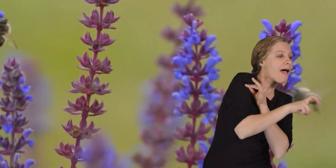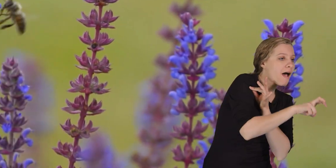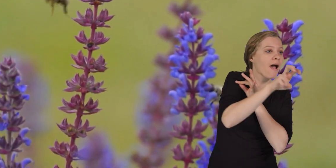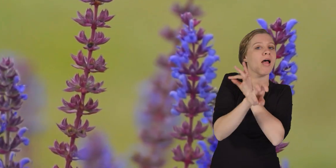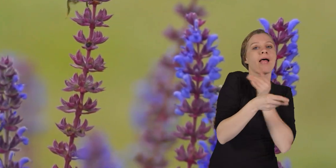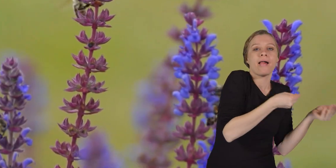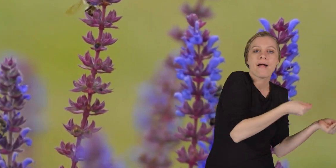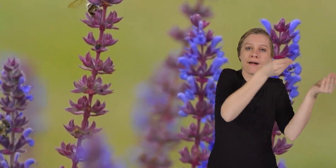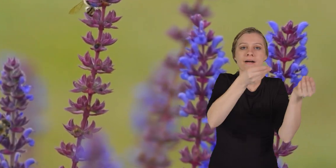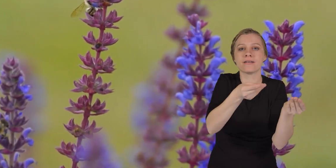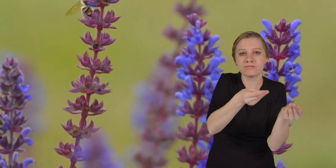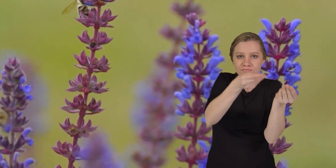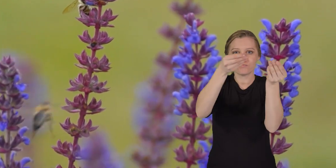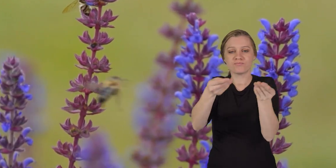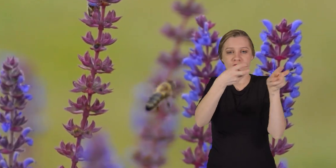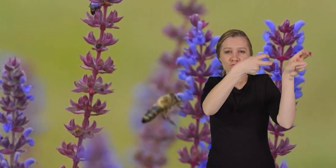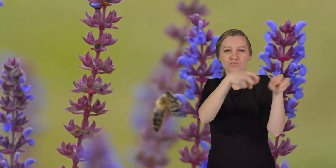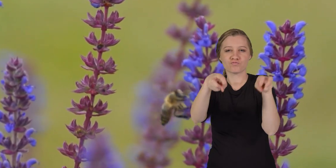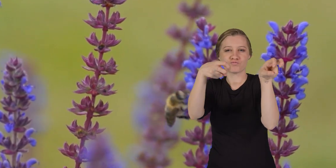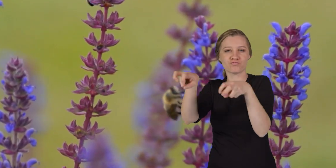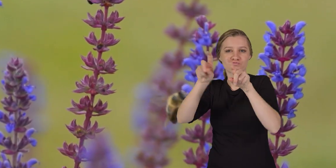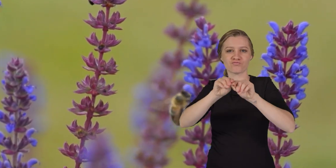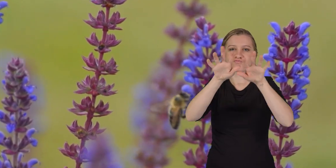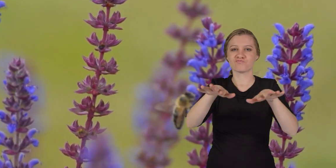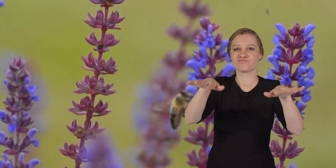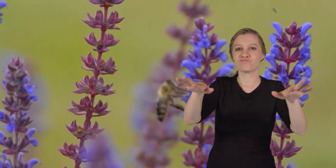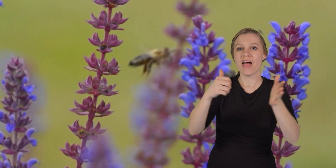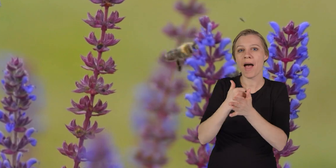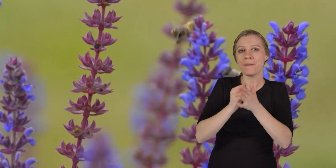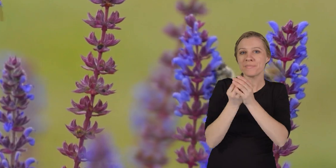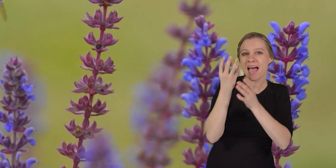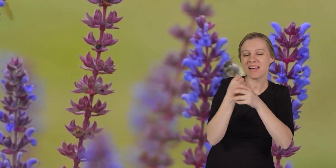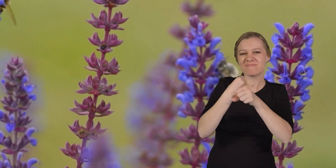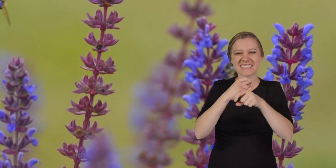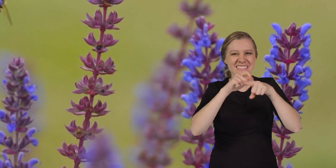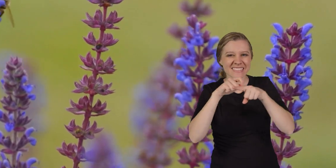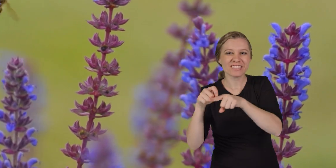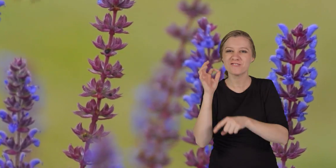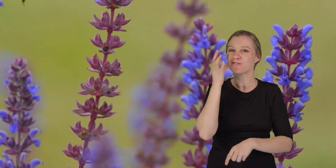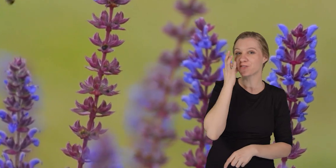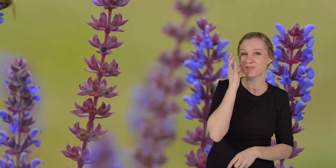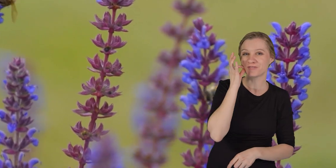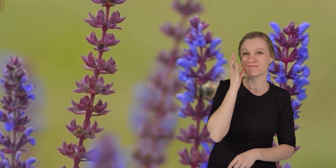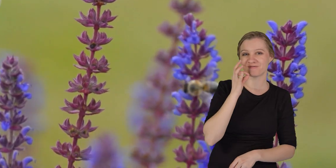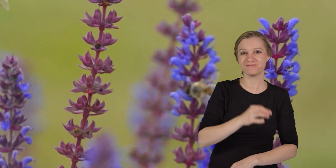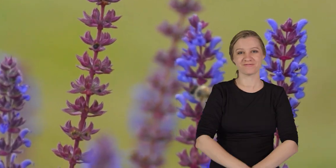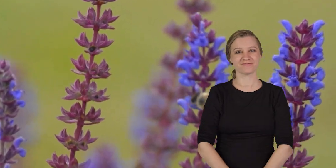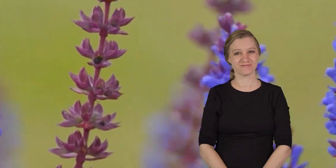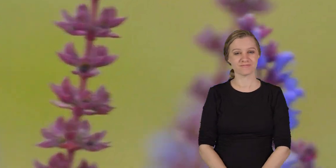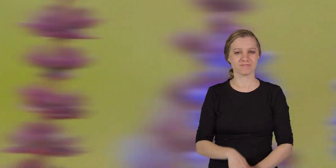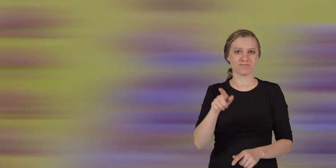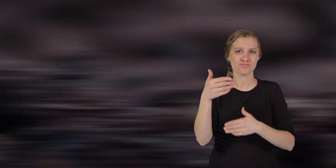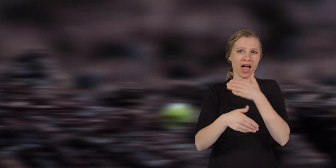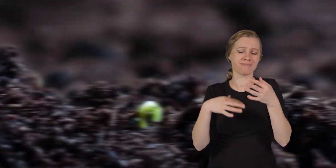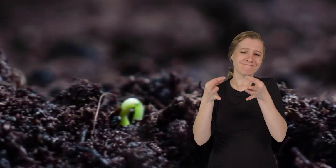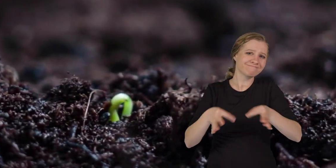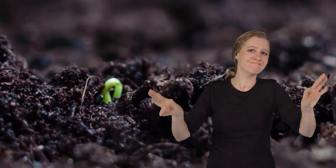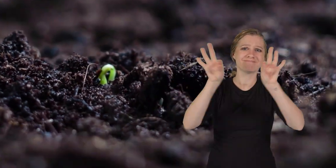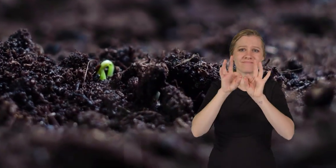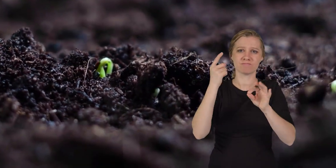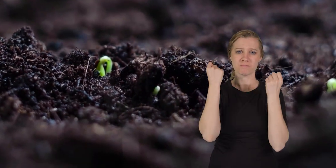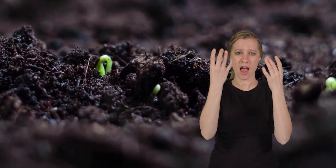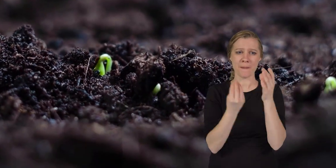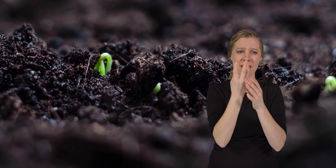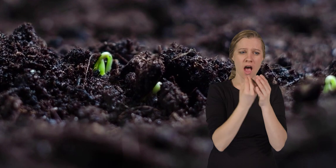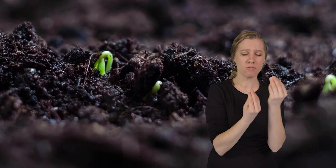As they move from one flower to another, they transfer this pollen, which helps plants make seeds and fruits. This